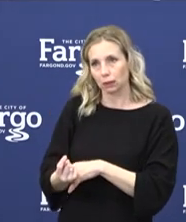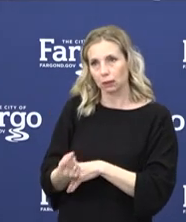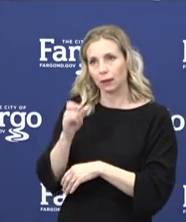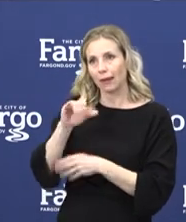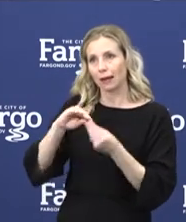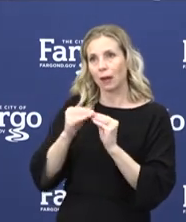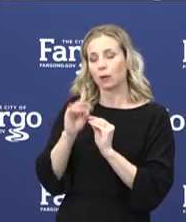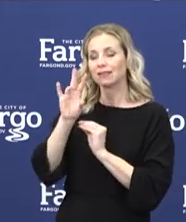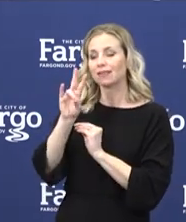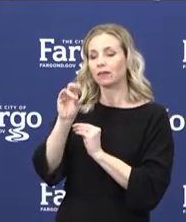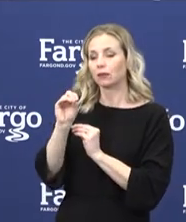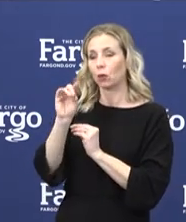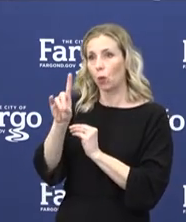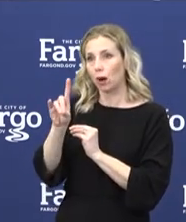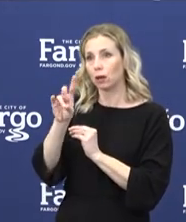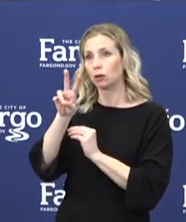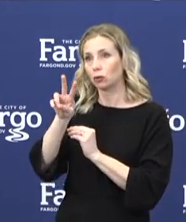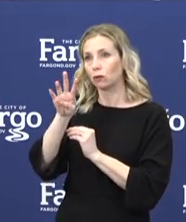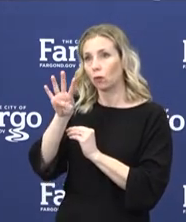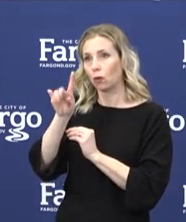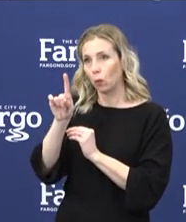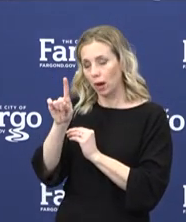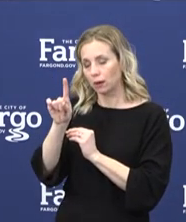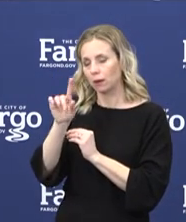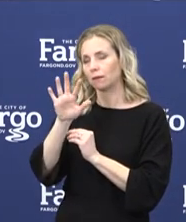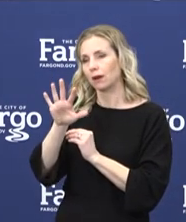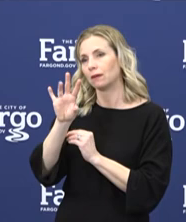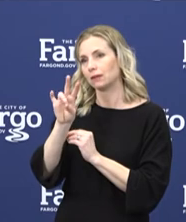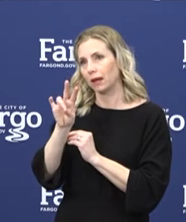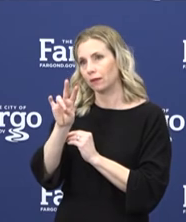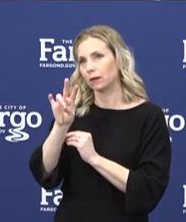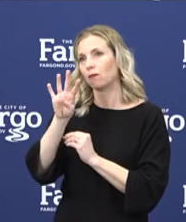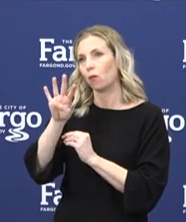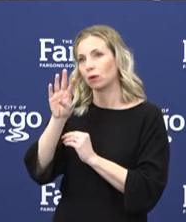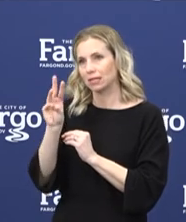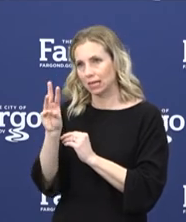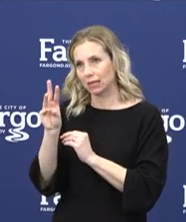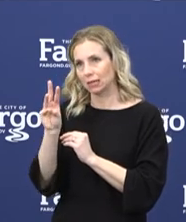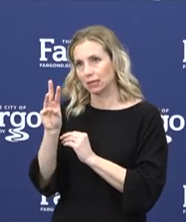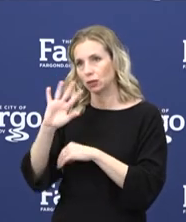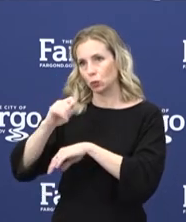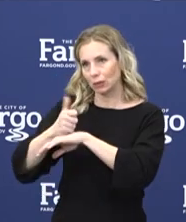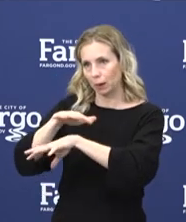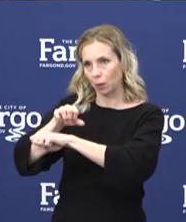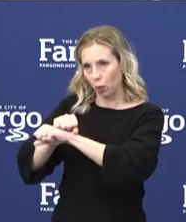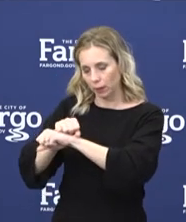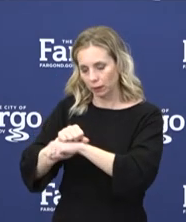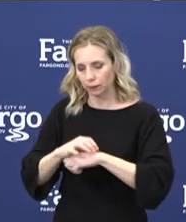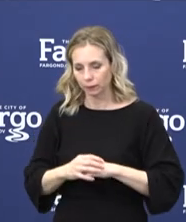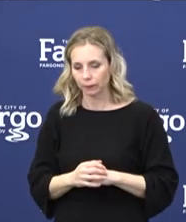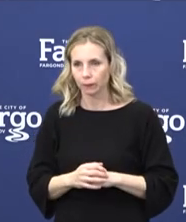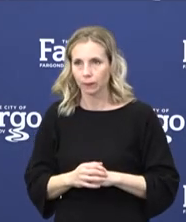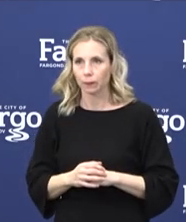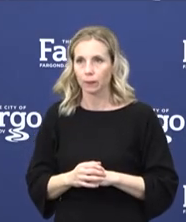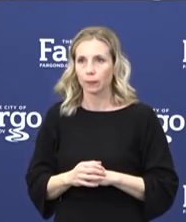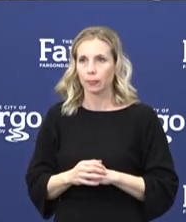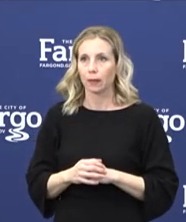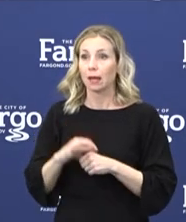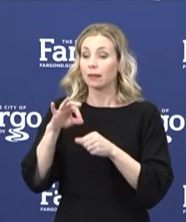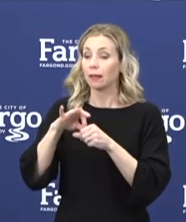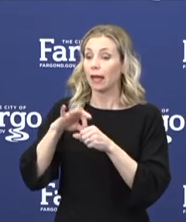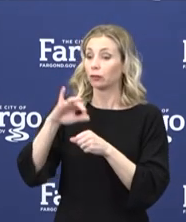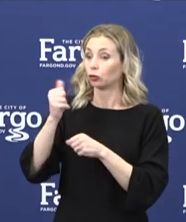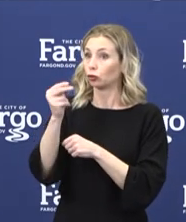is 701-241-5746 to set up an appointment. Now, the election on June